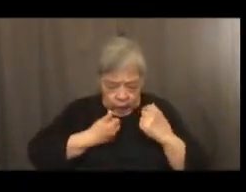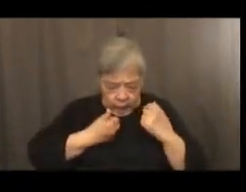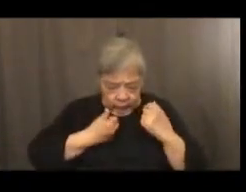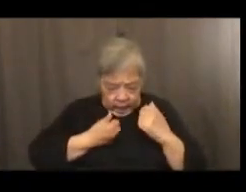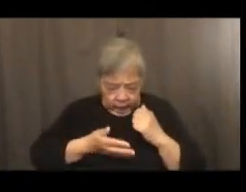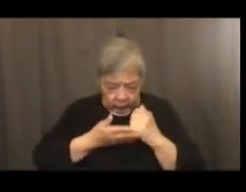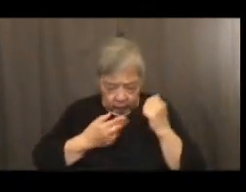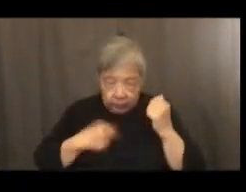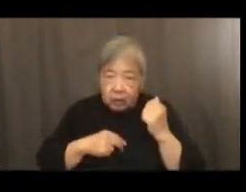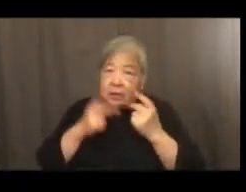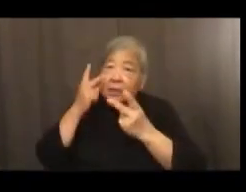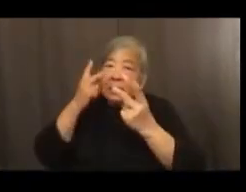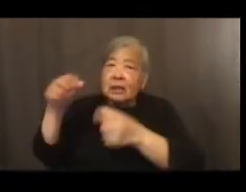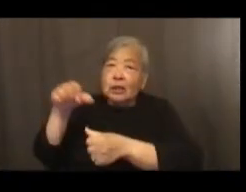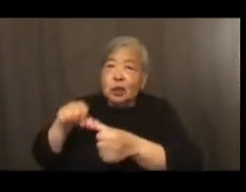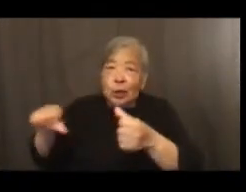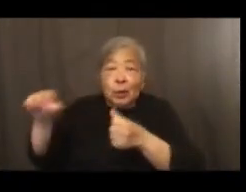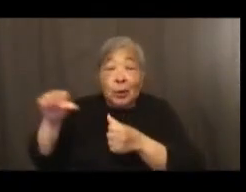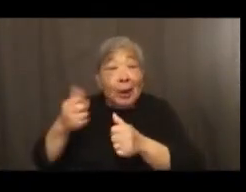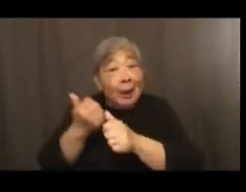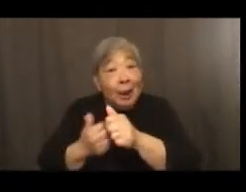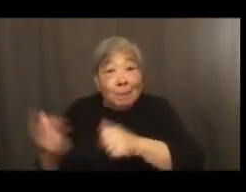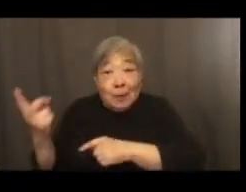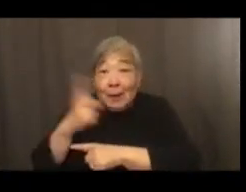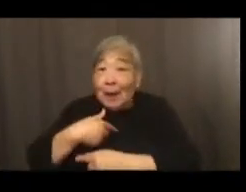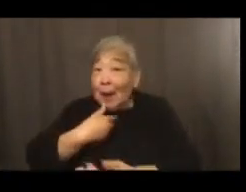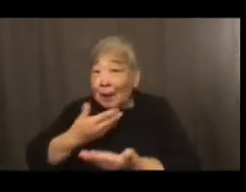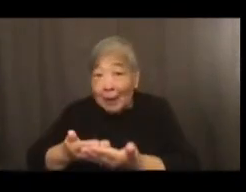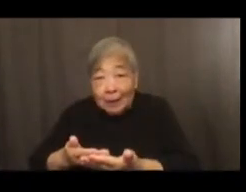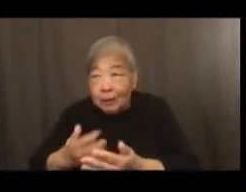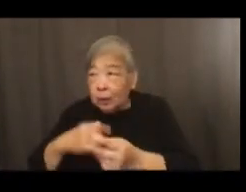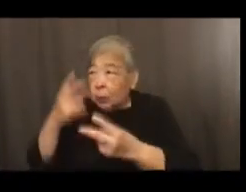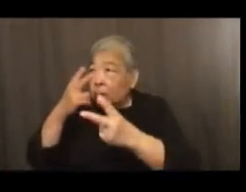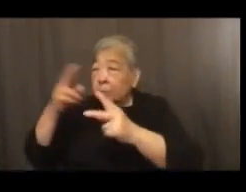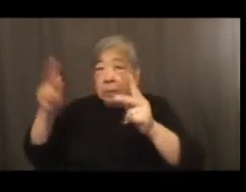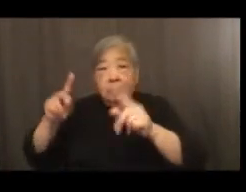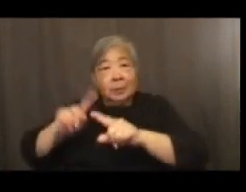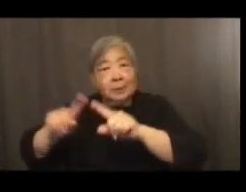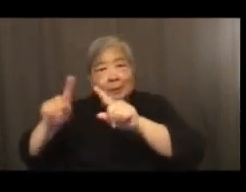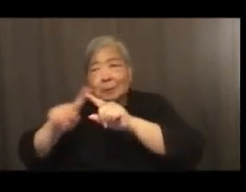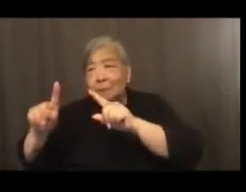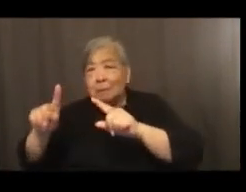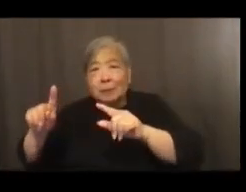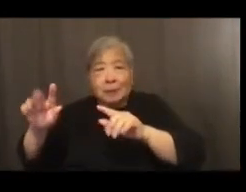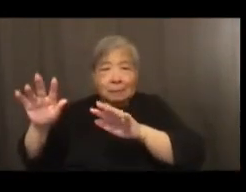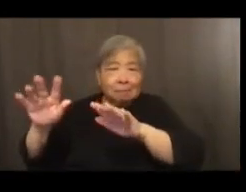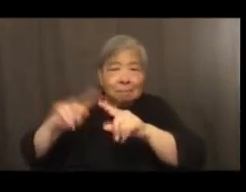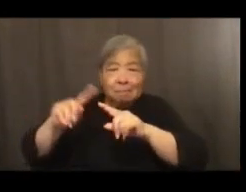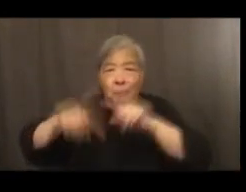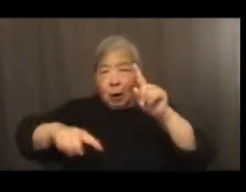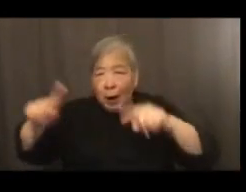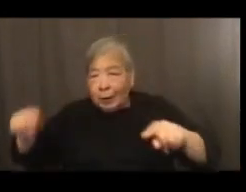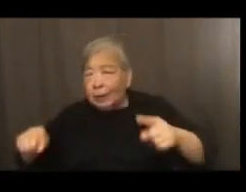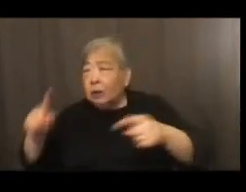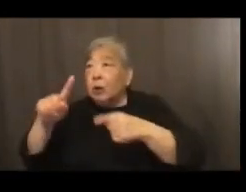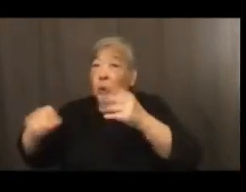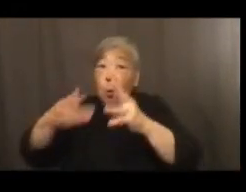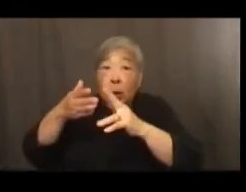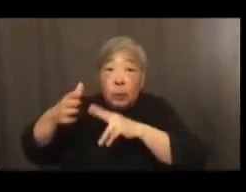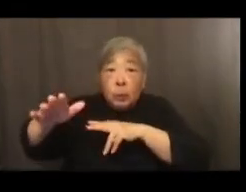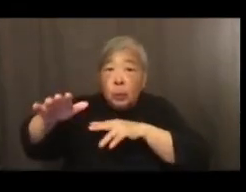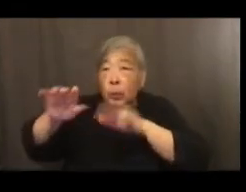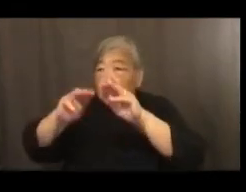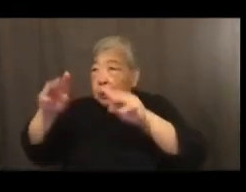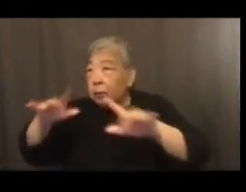see that every day when I come in and you see people of all stripes and all walks of life going through the museum and being transformed